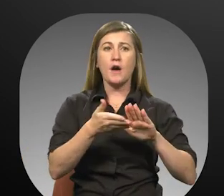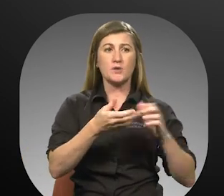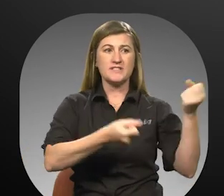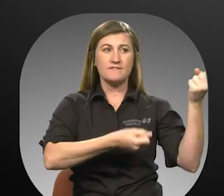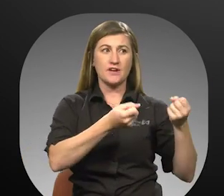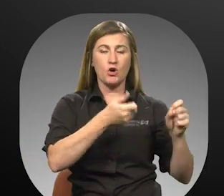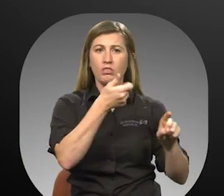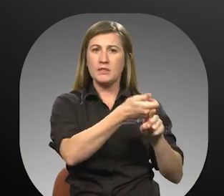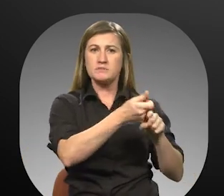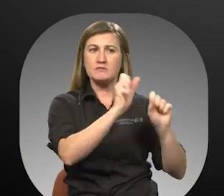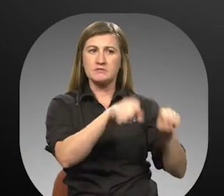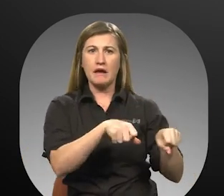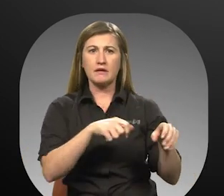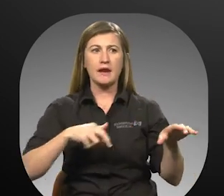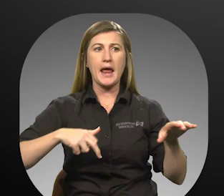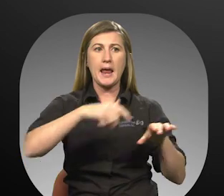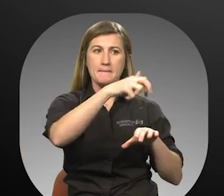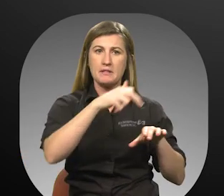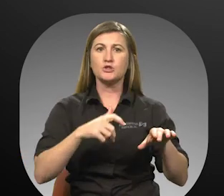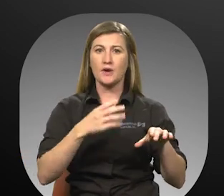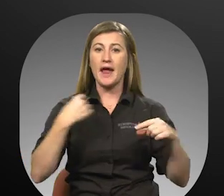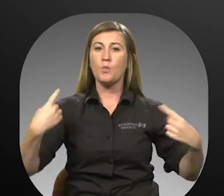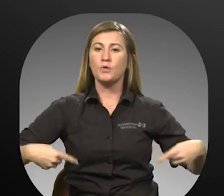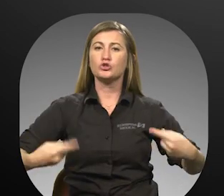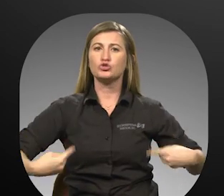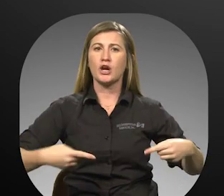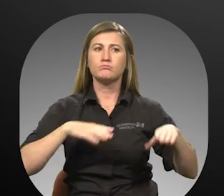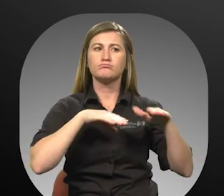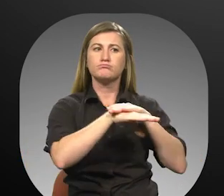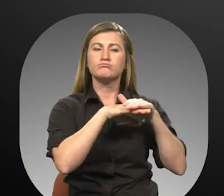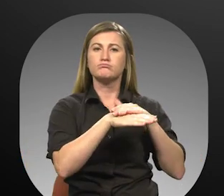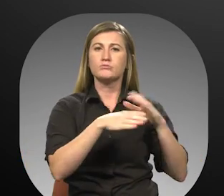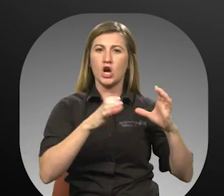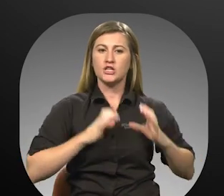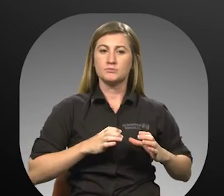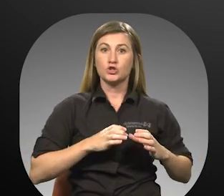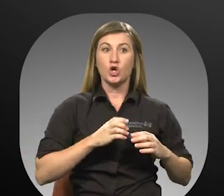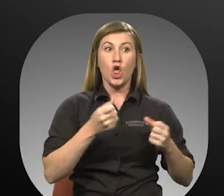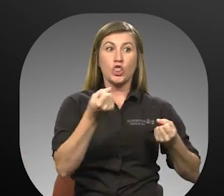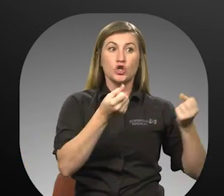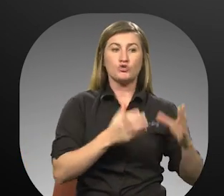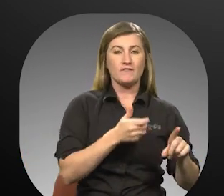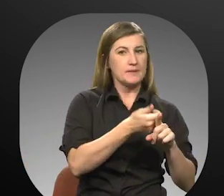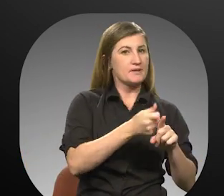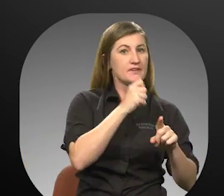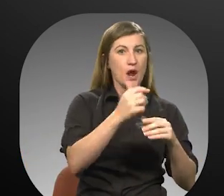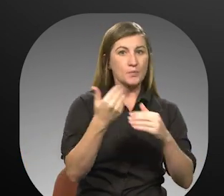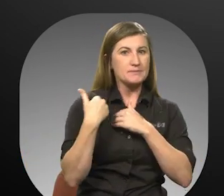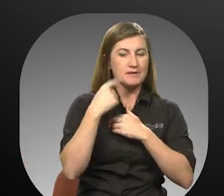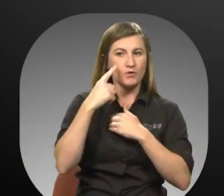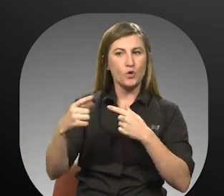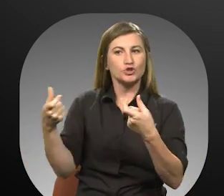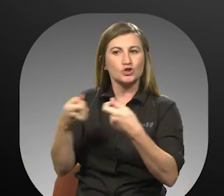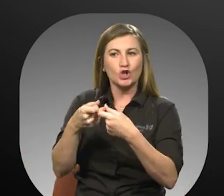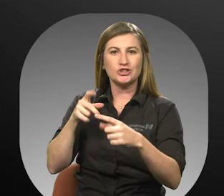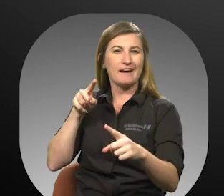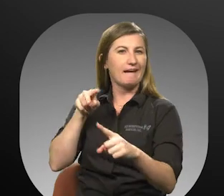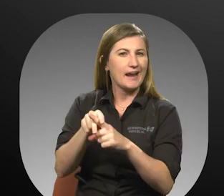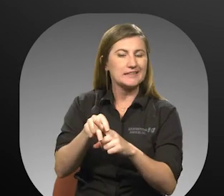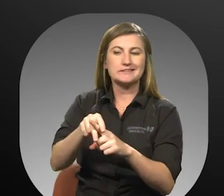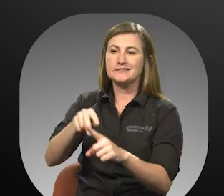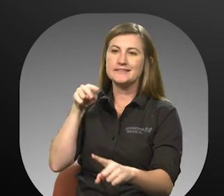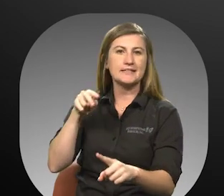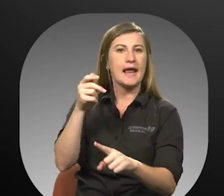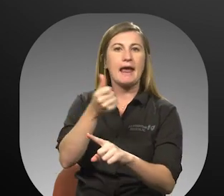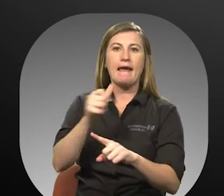accommodate ambulatory and wheelchair customers. Gold service drivers are not responsible for charging, connecting, or disconnecting any